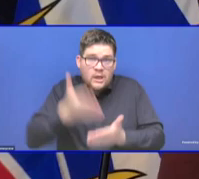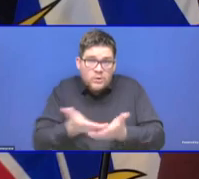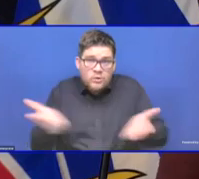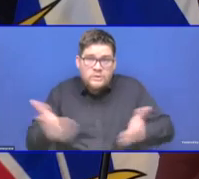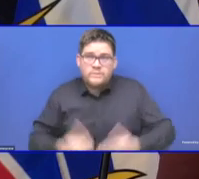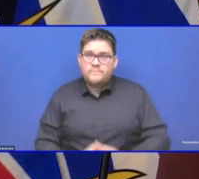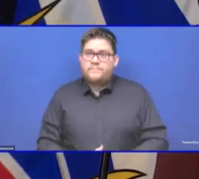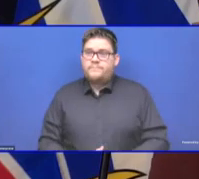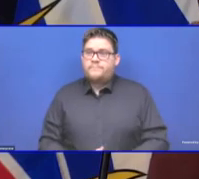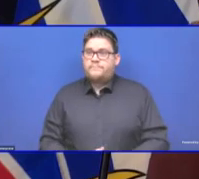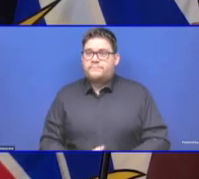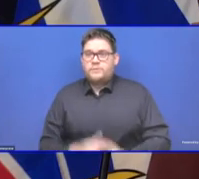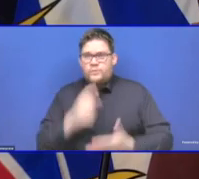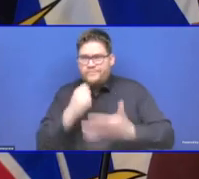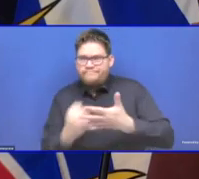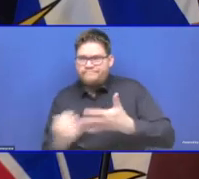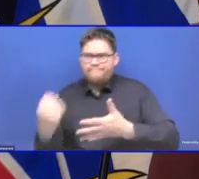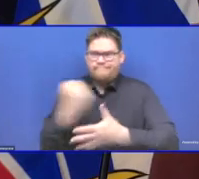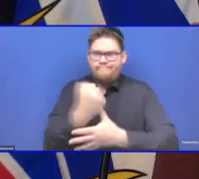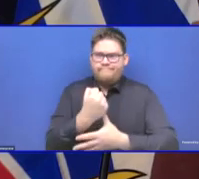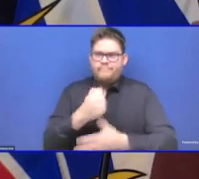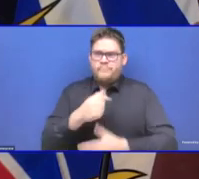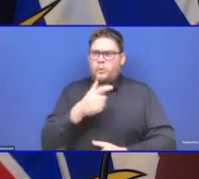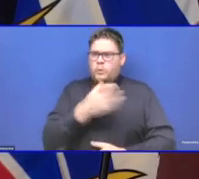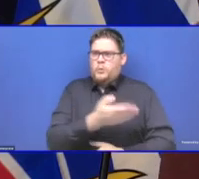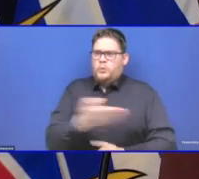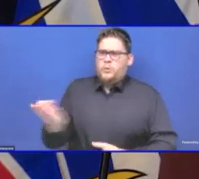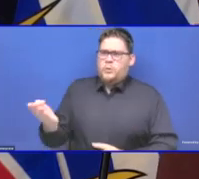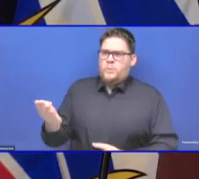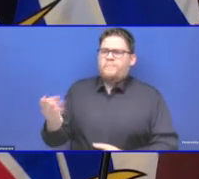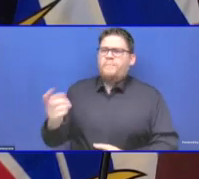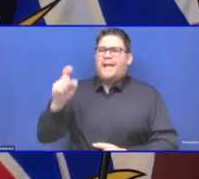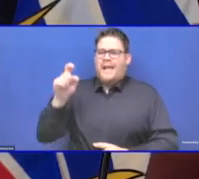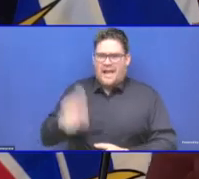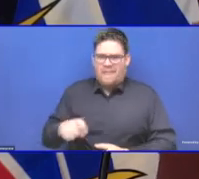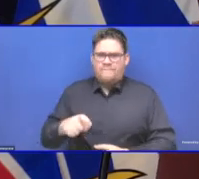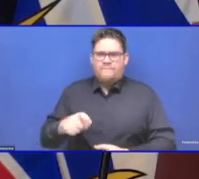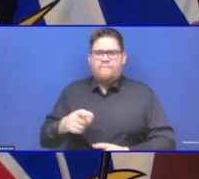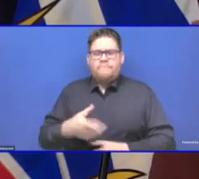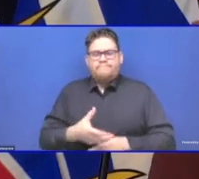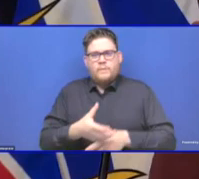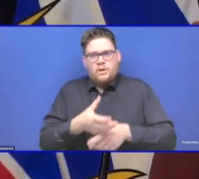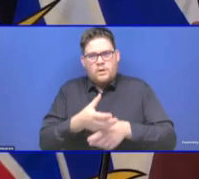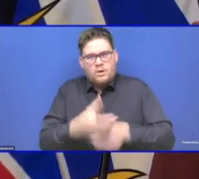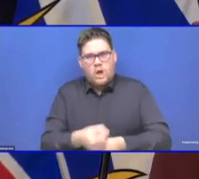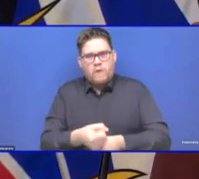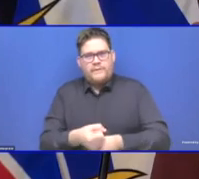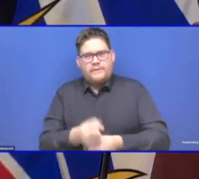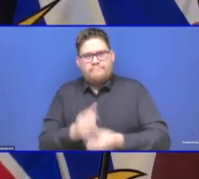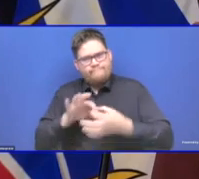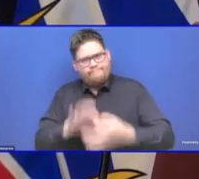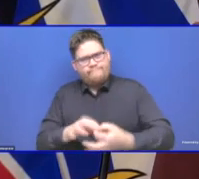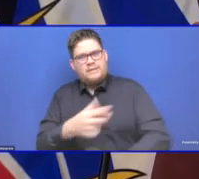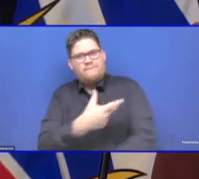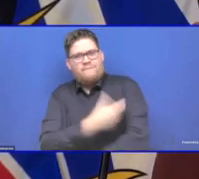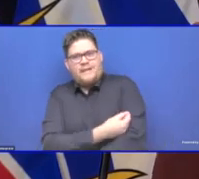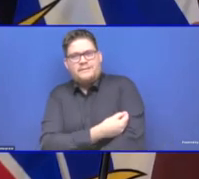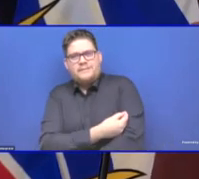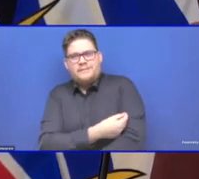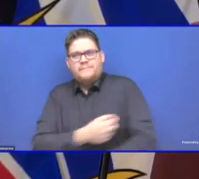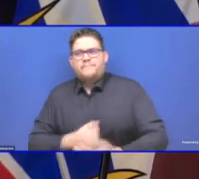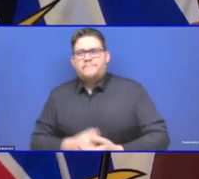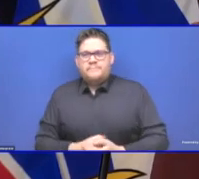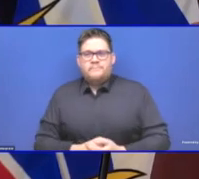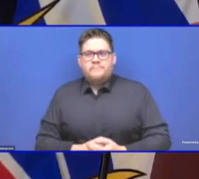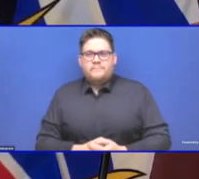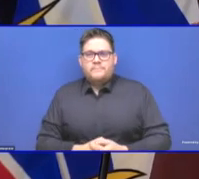and we have some great vaccine experts here in BC and in Canada and we're working with them to make sure we have all the information that parents